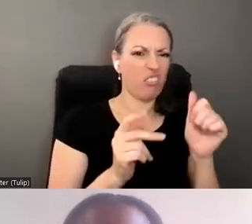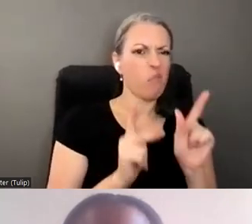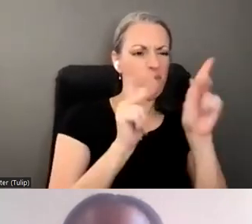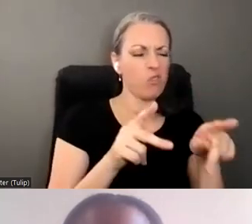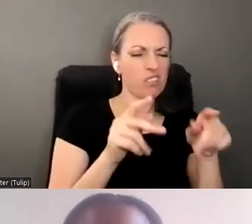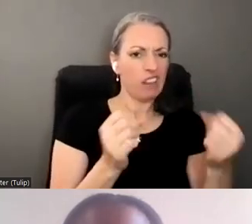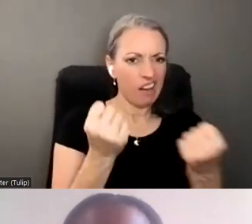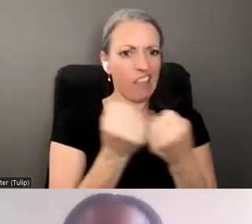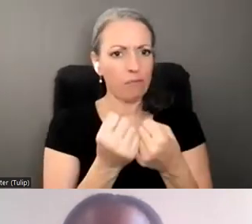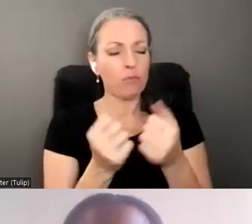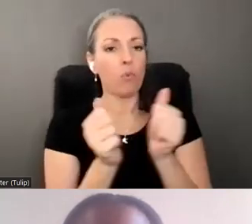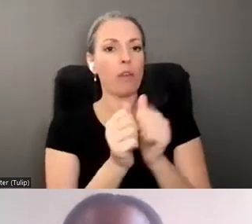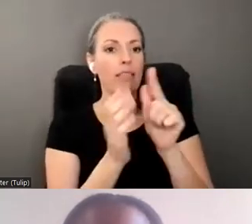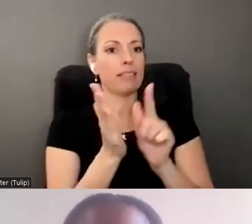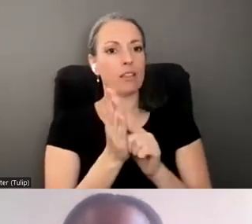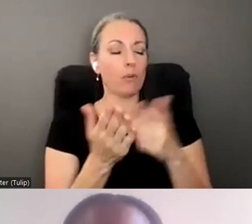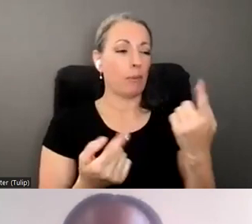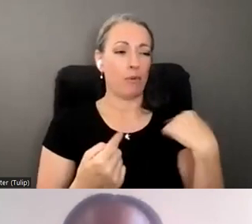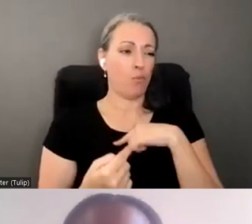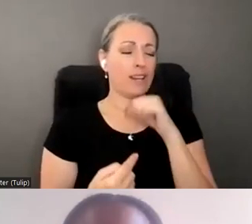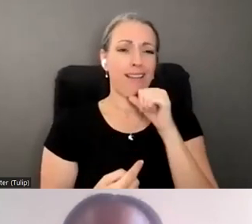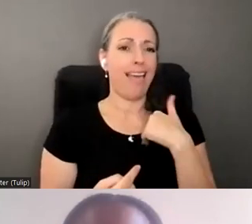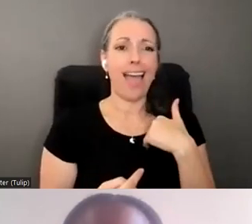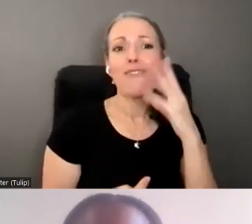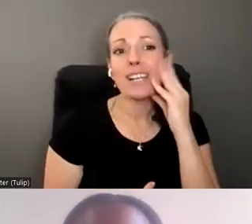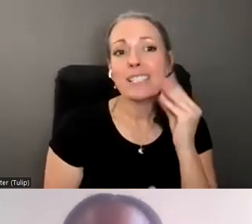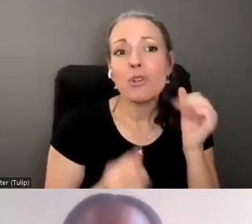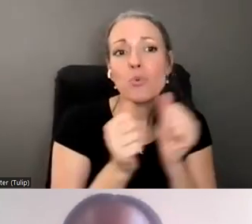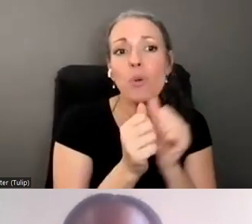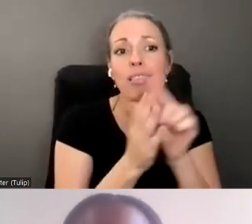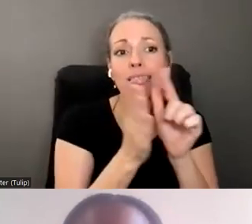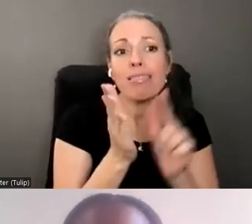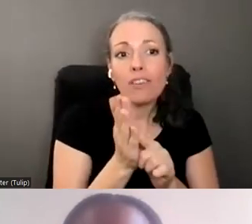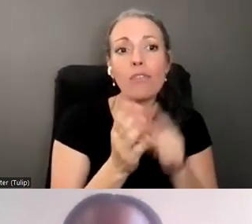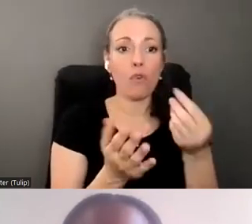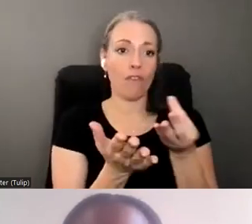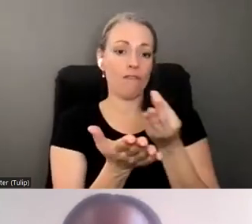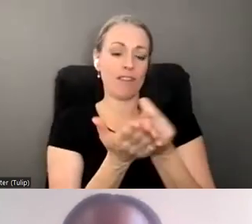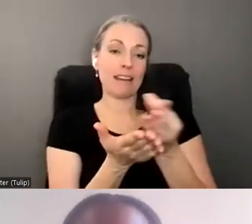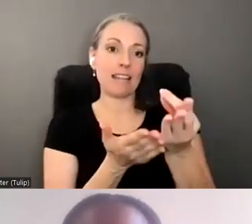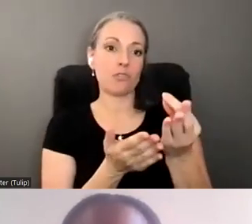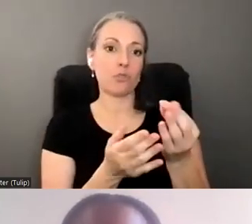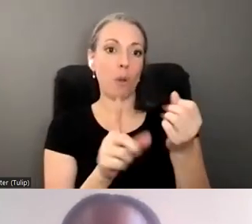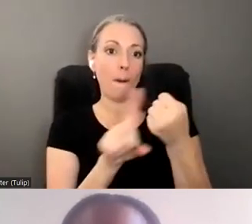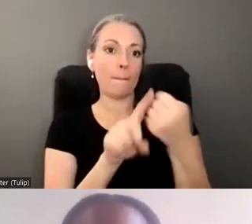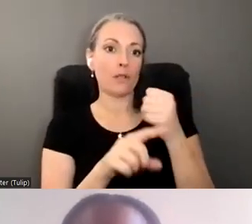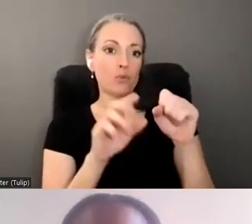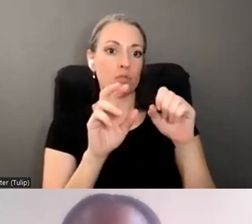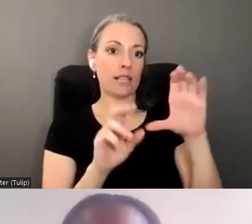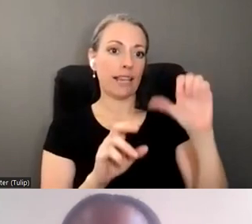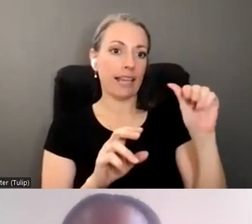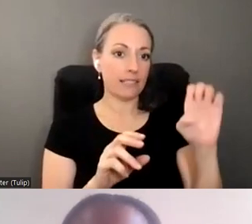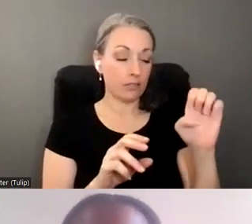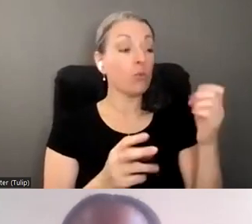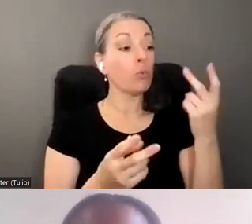maybe report a potential financial abuse case. Unfortunately, we do see cases where